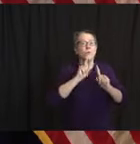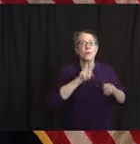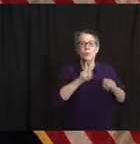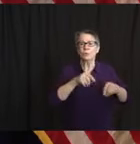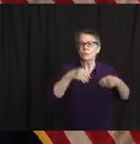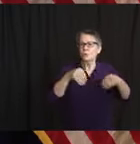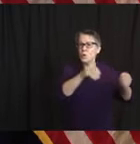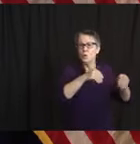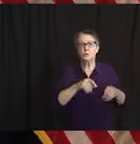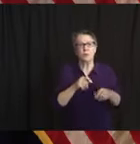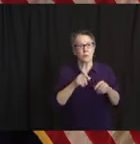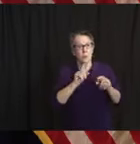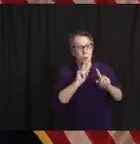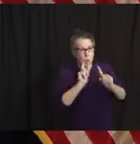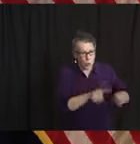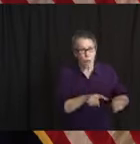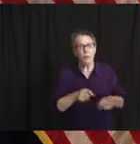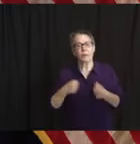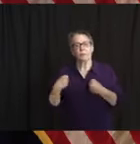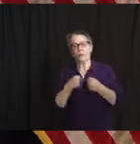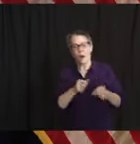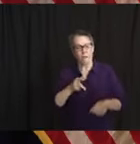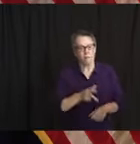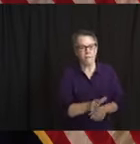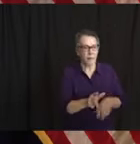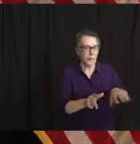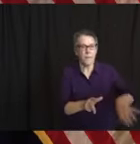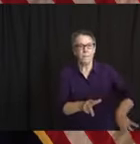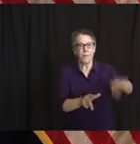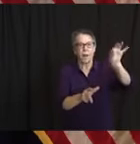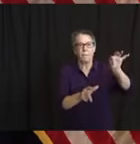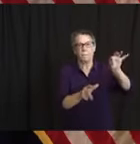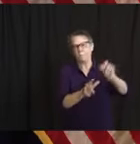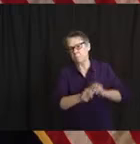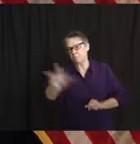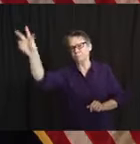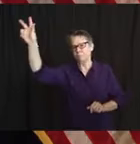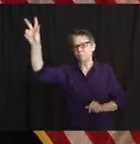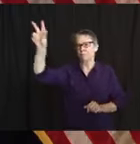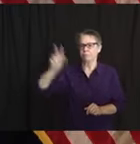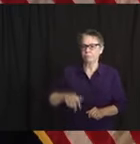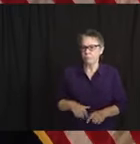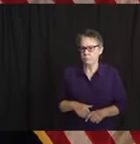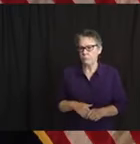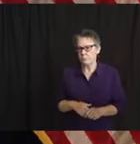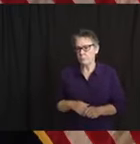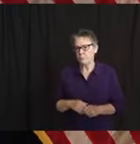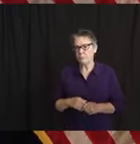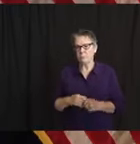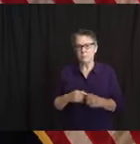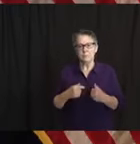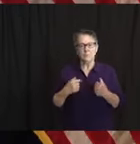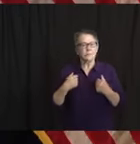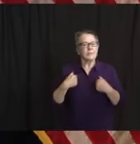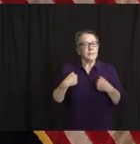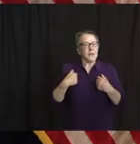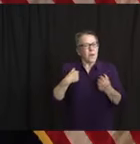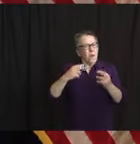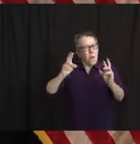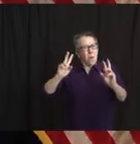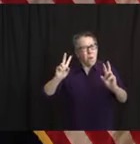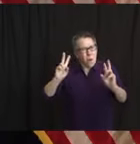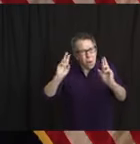And I am hopeful that at some point, sooner than later, we'll be able to open that up even wider. We're just not there yet.